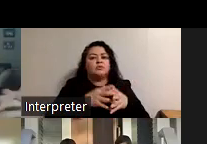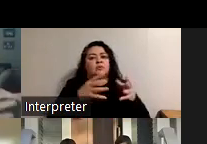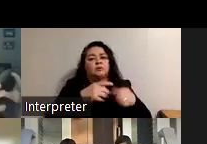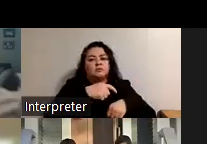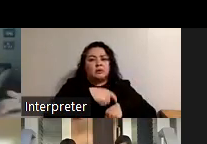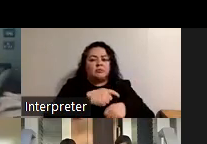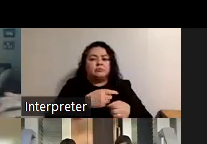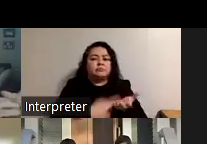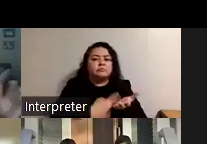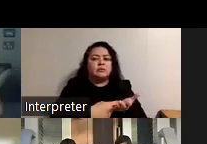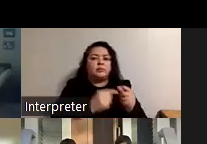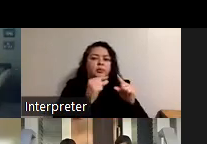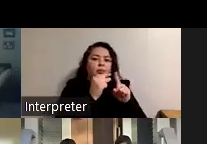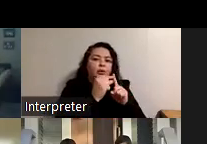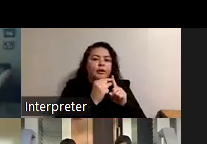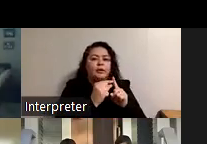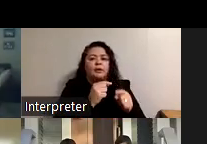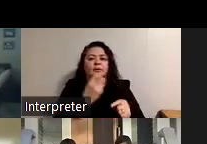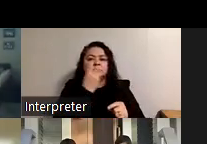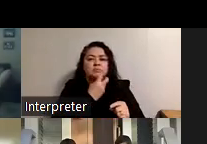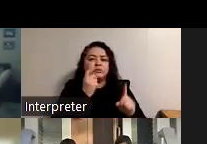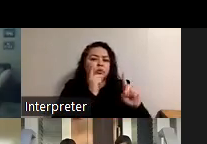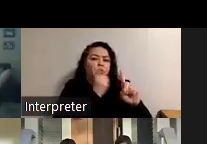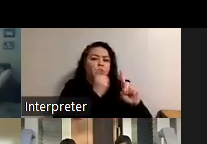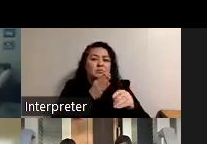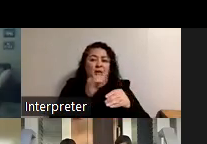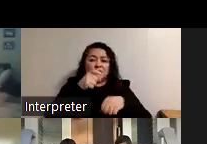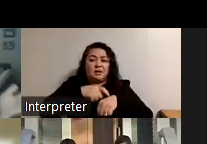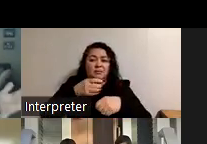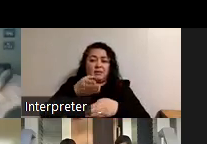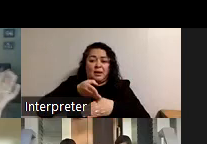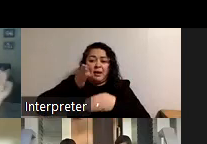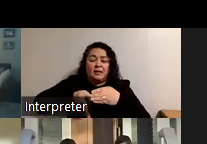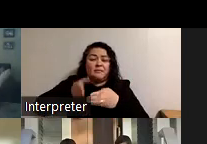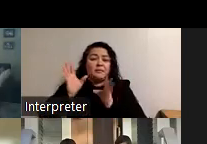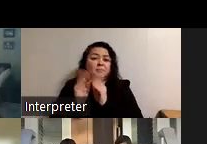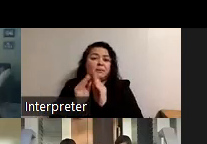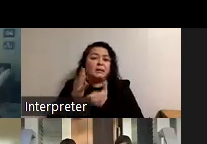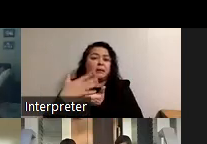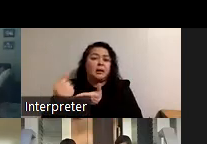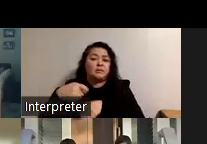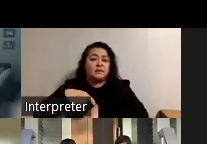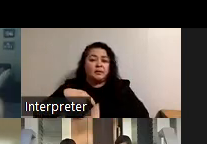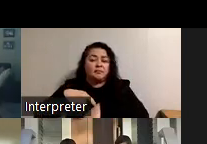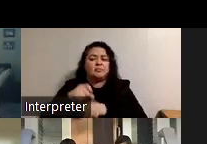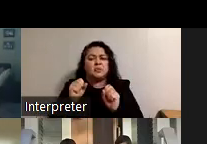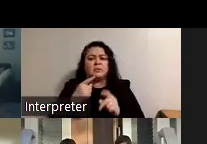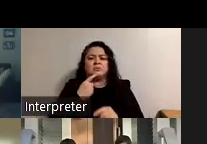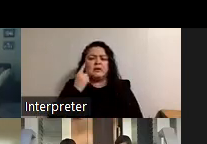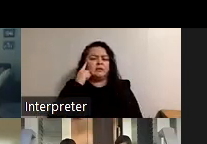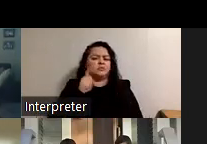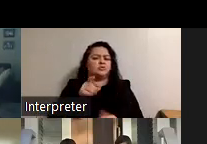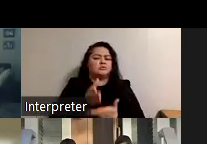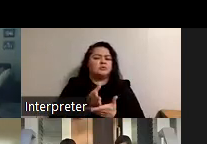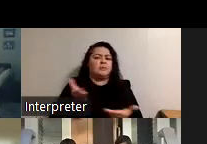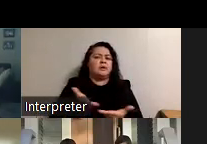about the wording on the speech goals that by the time we get to the end of the meeting we're out of time it's okay to say i think we should stop here